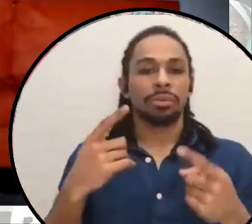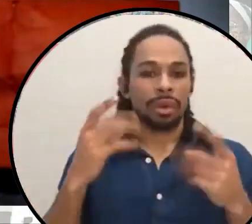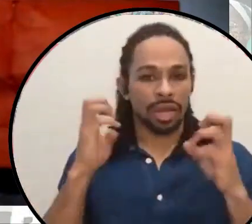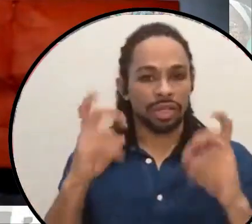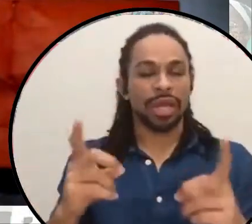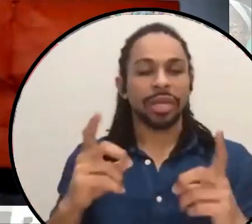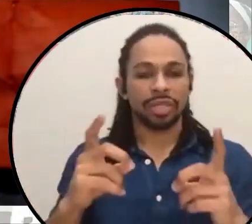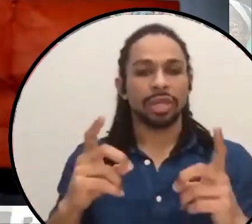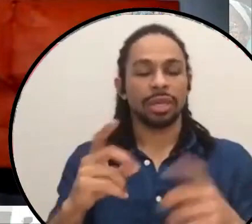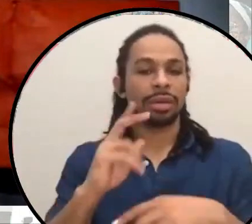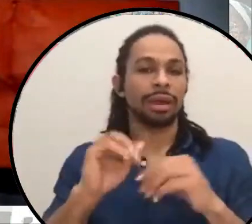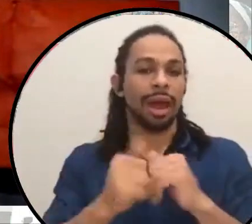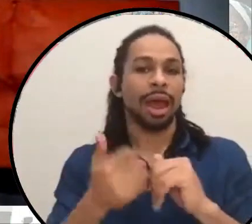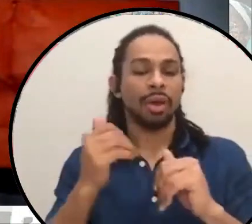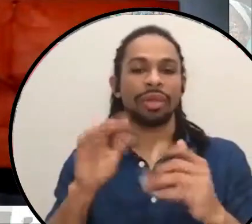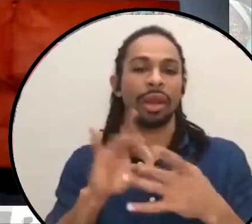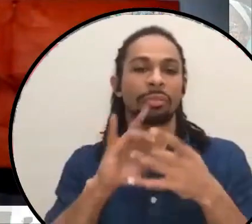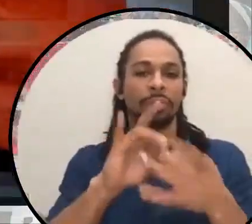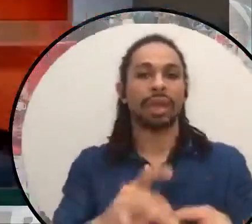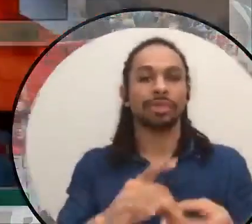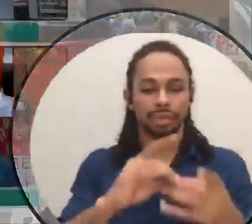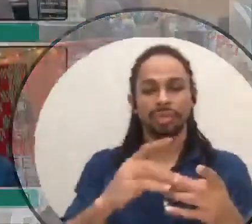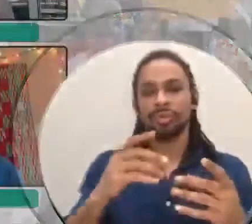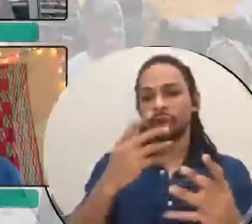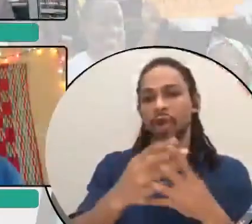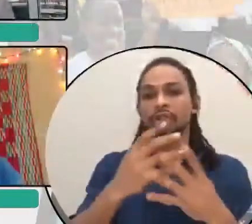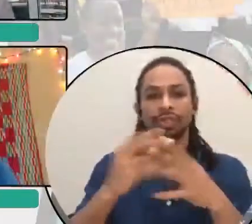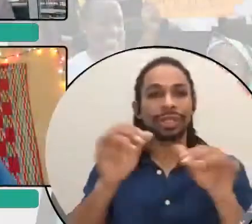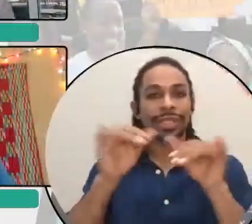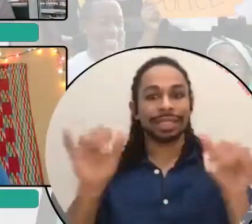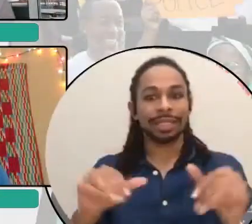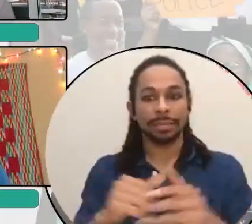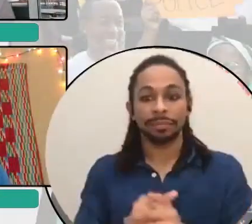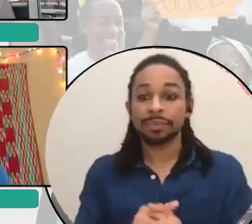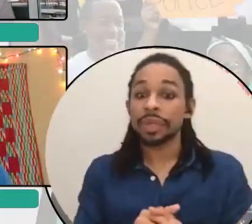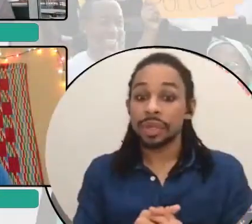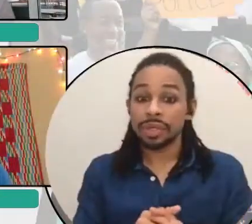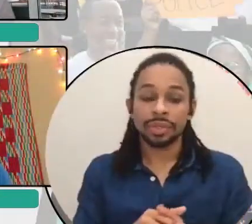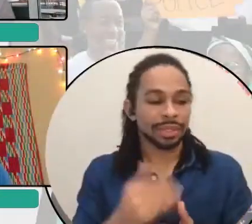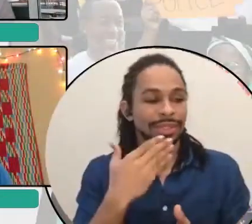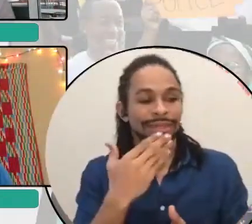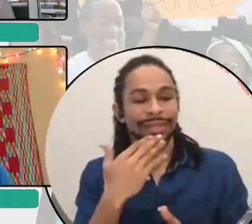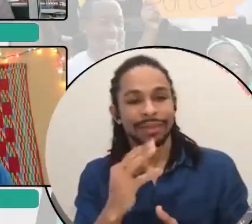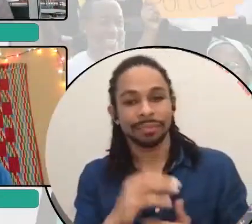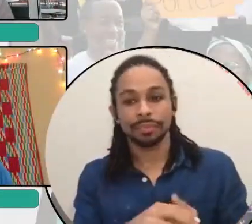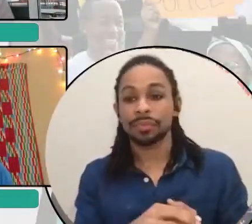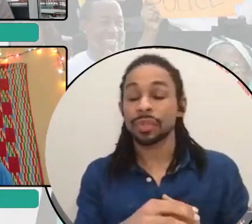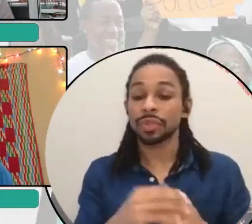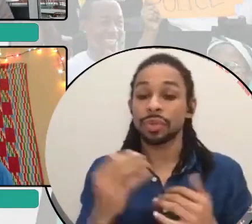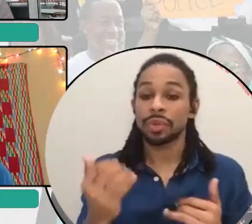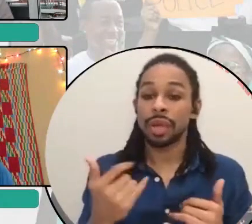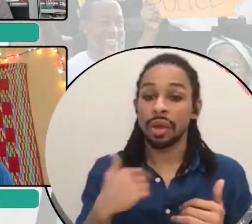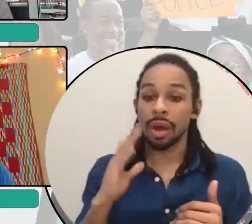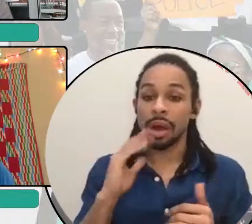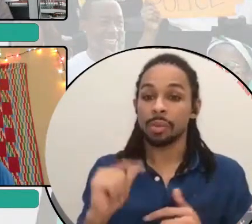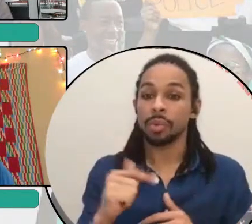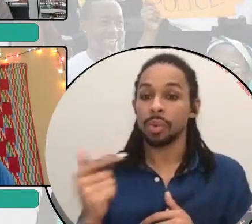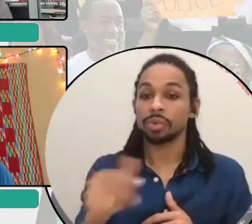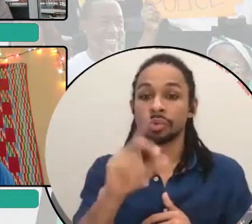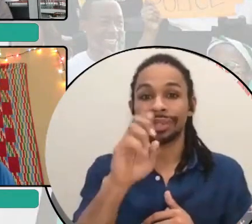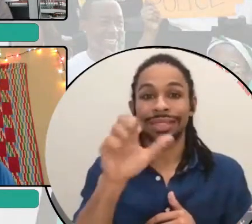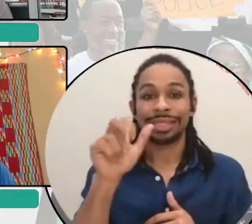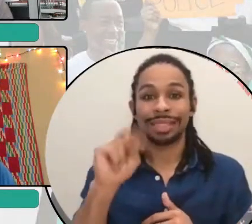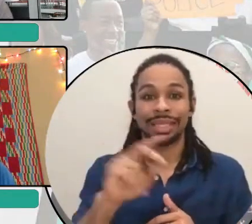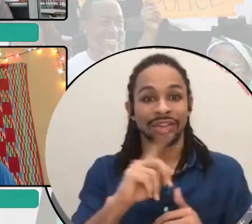Thank you very much. All right. So the next question, I'm actually going to go to Dean first